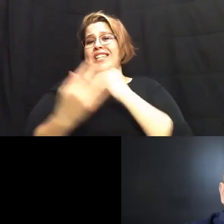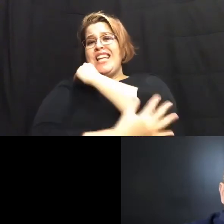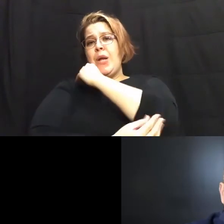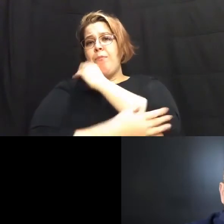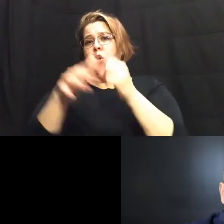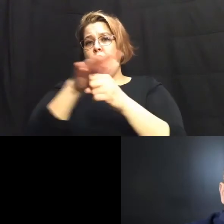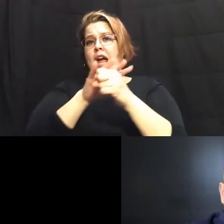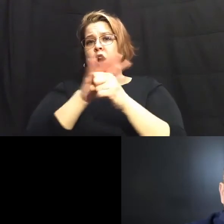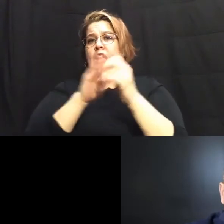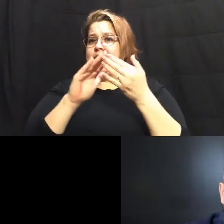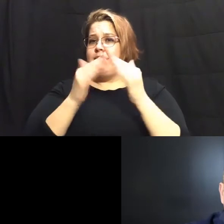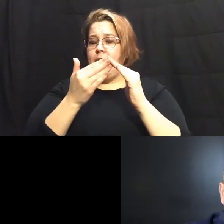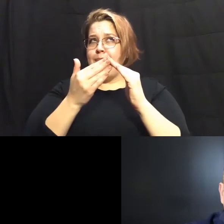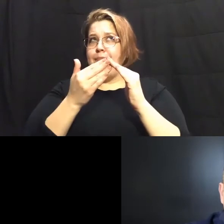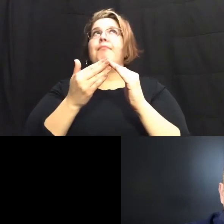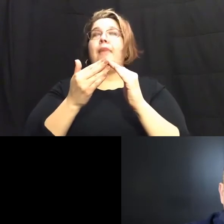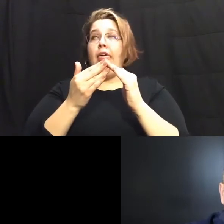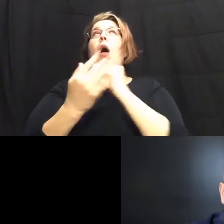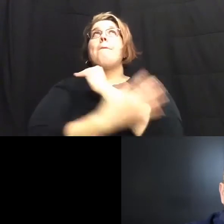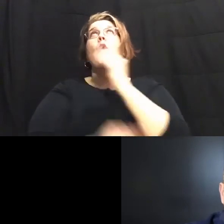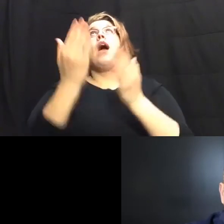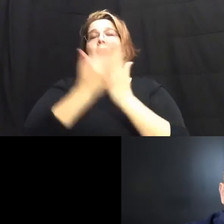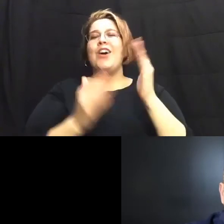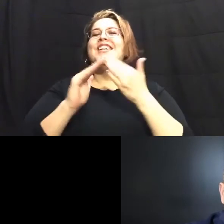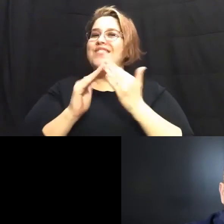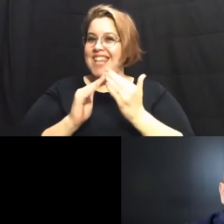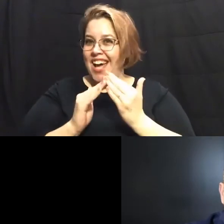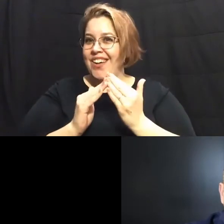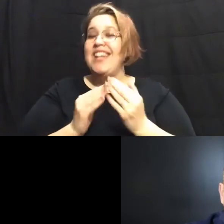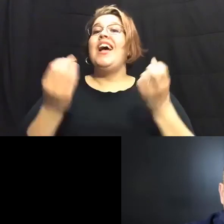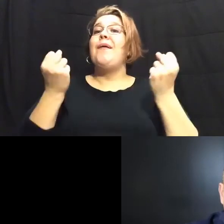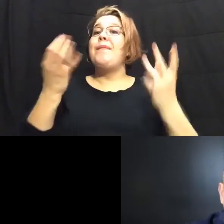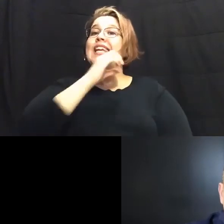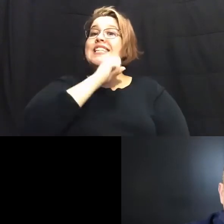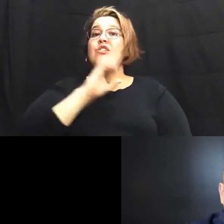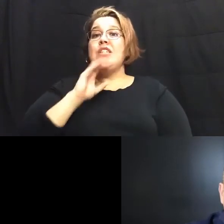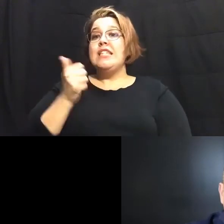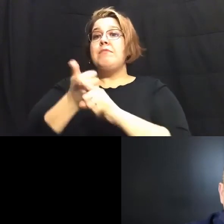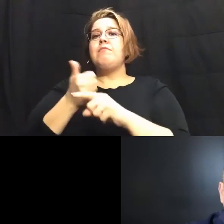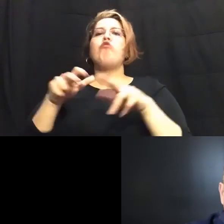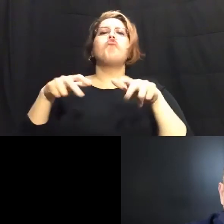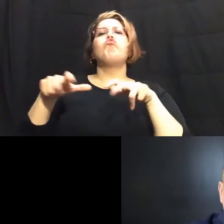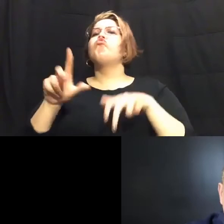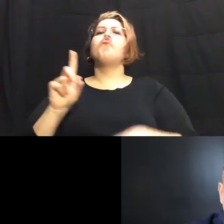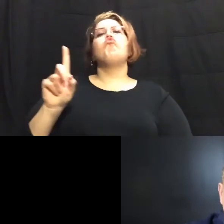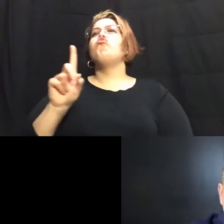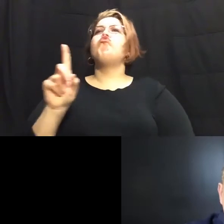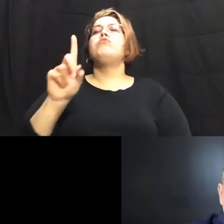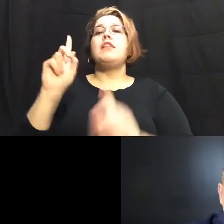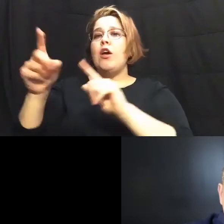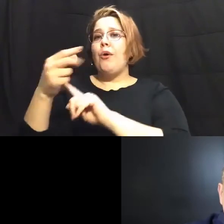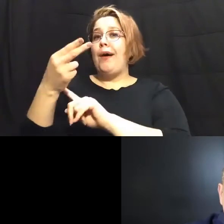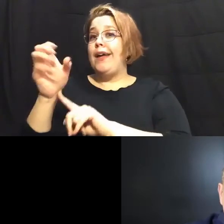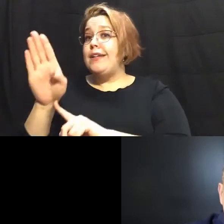time uh poor parts of town a lot of seniors are pedestrians they get to h-e-b they